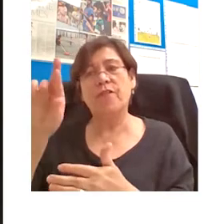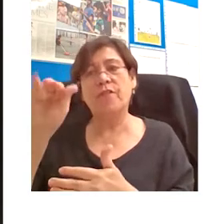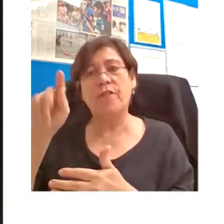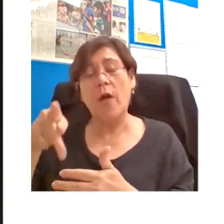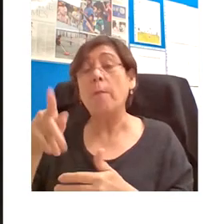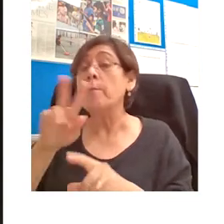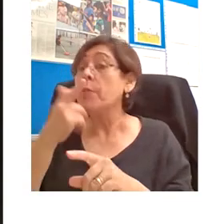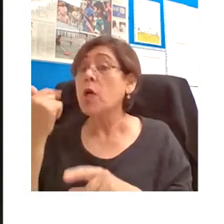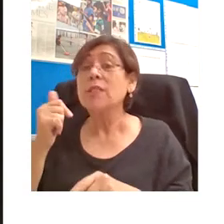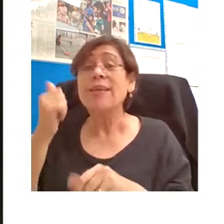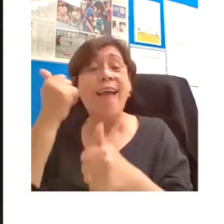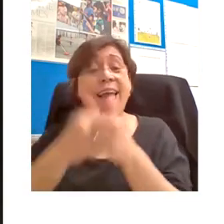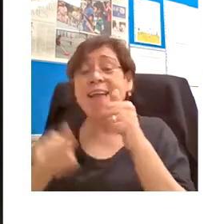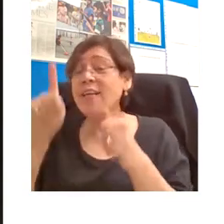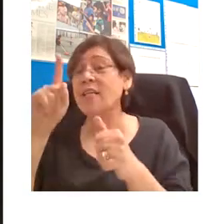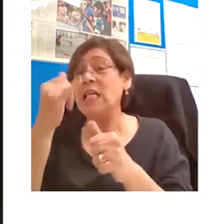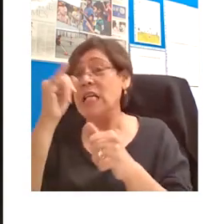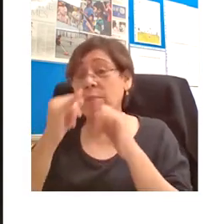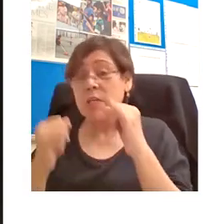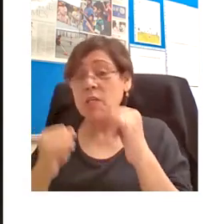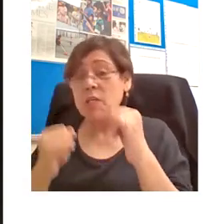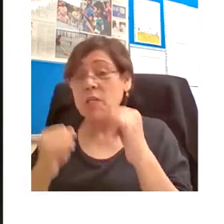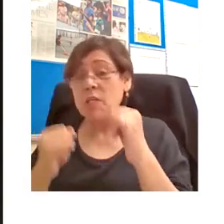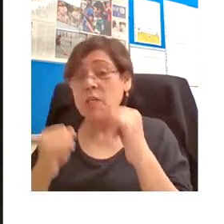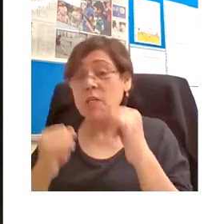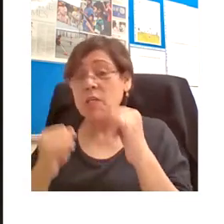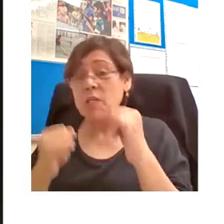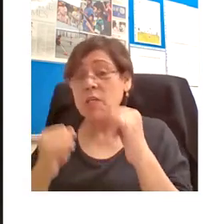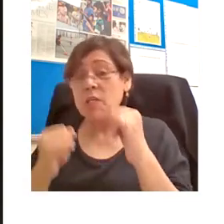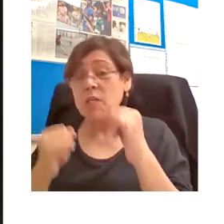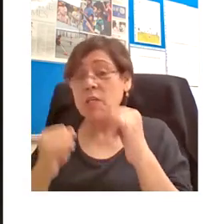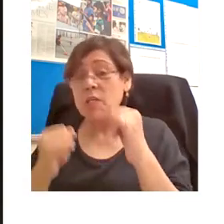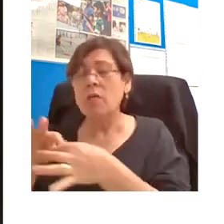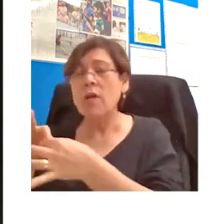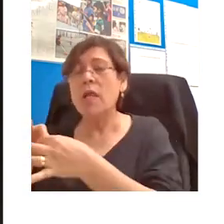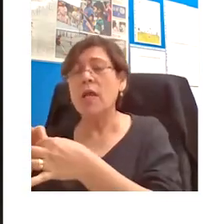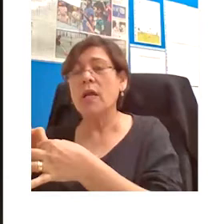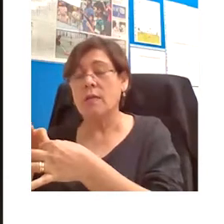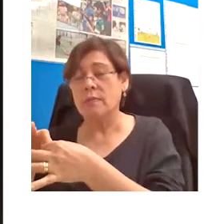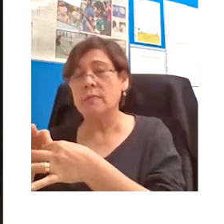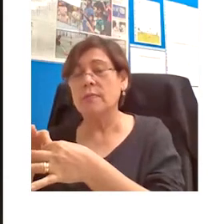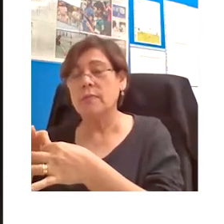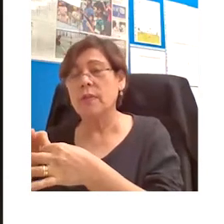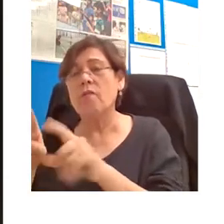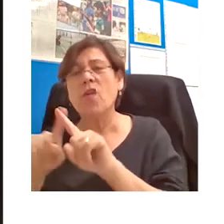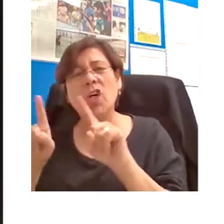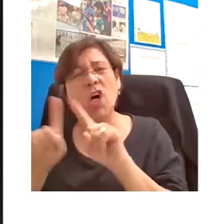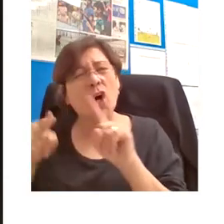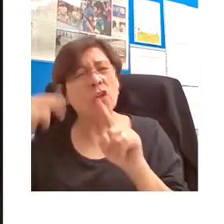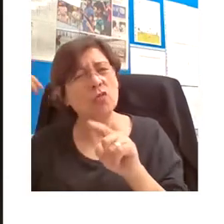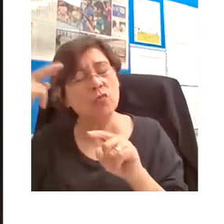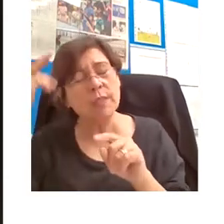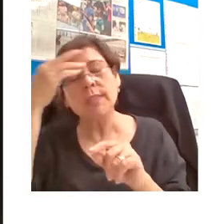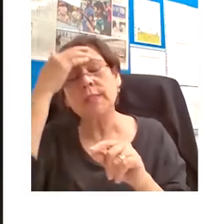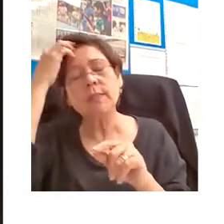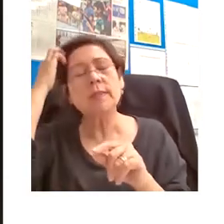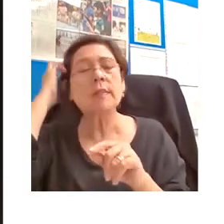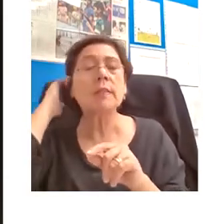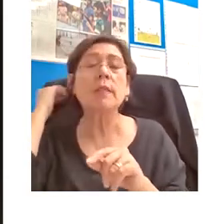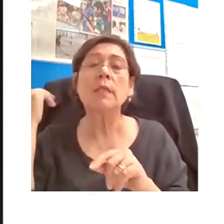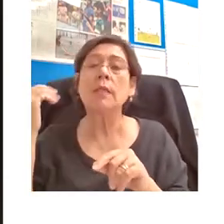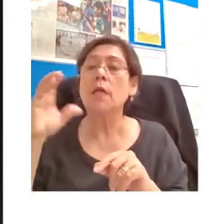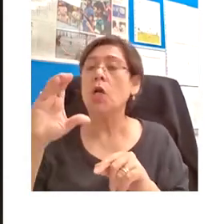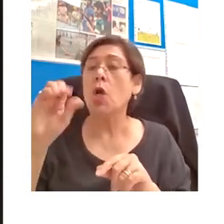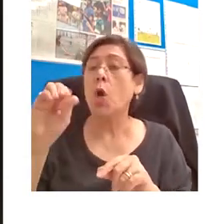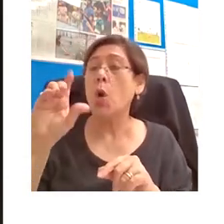any number of other images in a huge number of meaningful ways. Now, for all these reasons, collaboration can